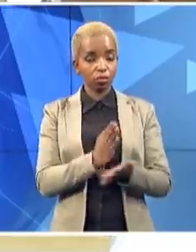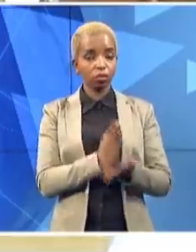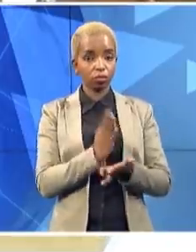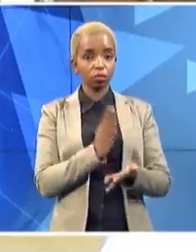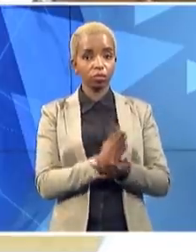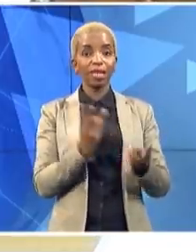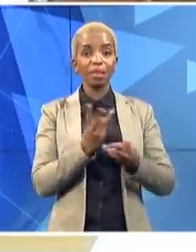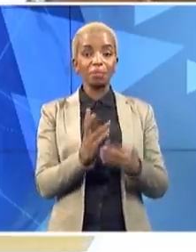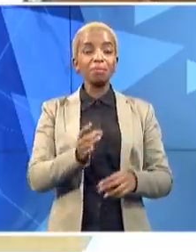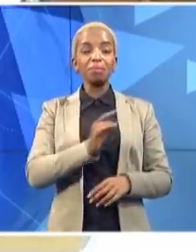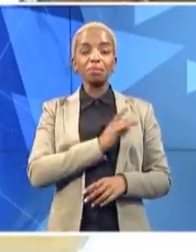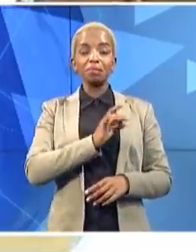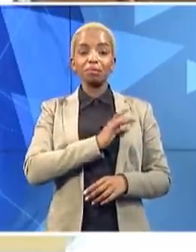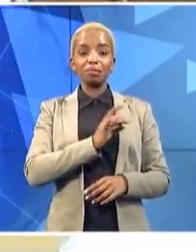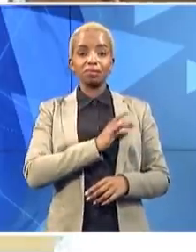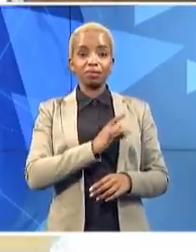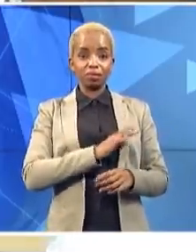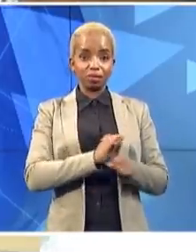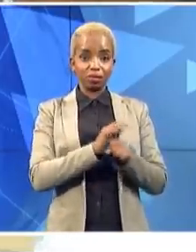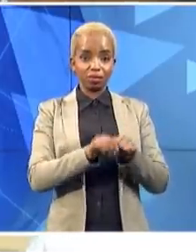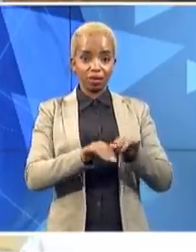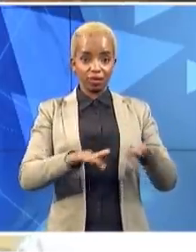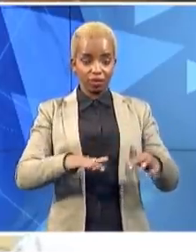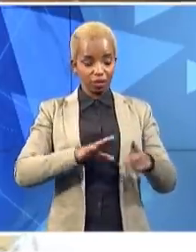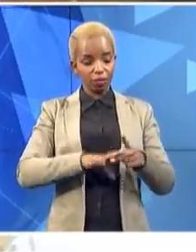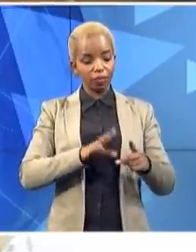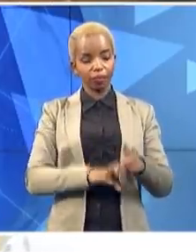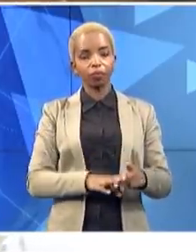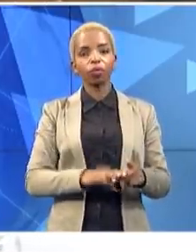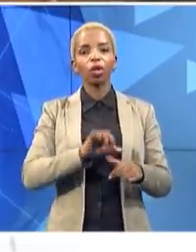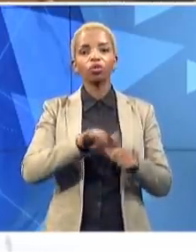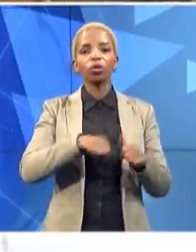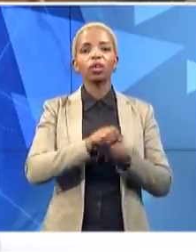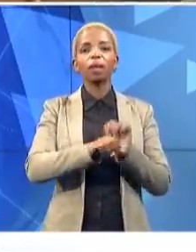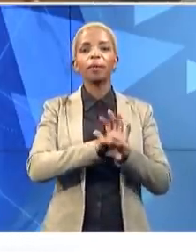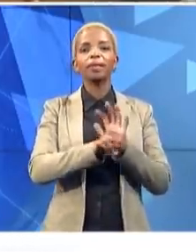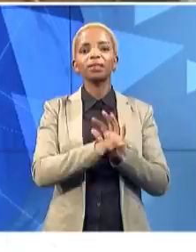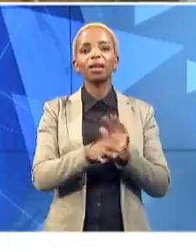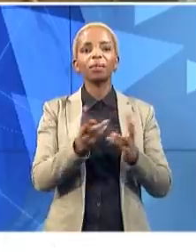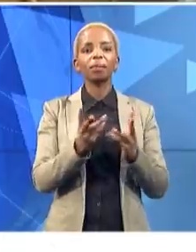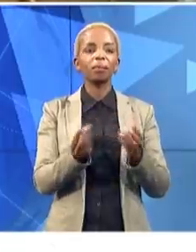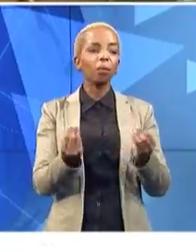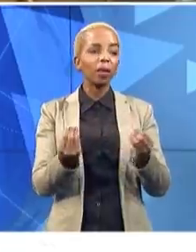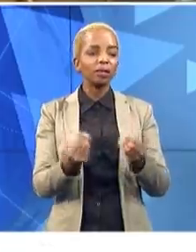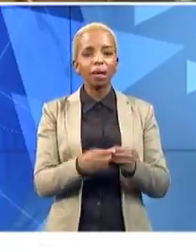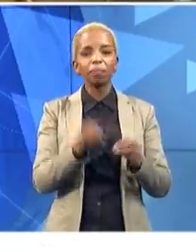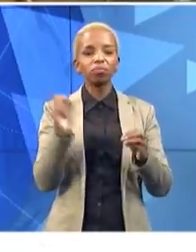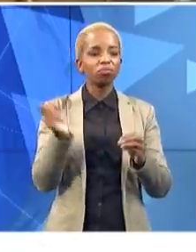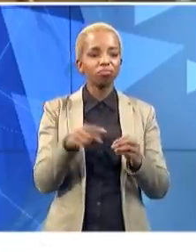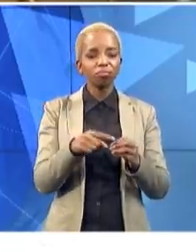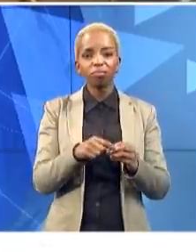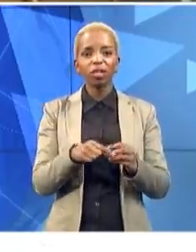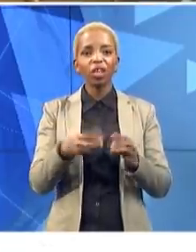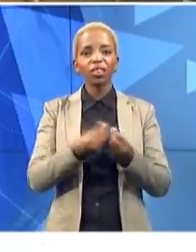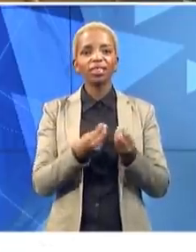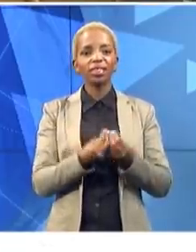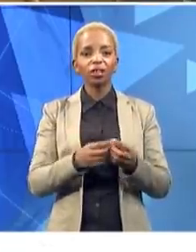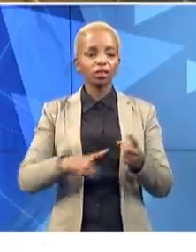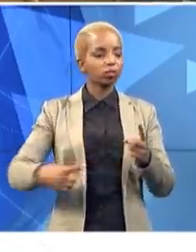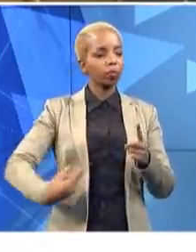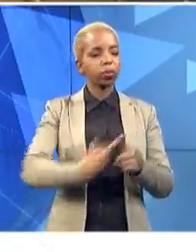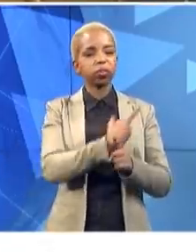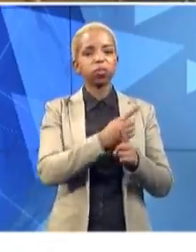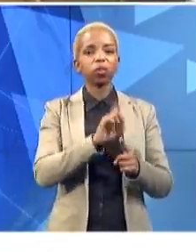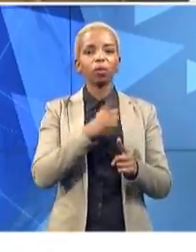WhatsApp forwards that are going on that obviously work against the message that we're trying to give. So this is a great opportunity for us to share